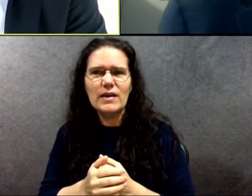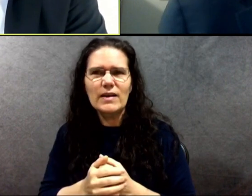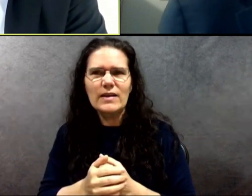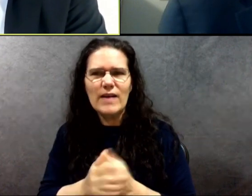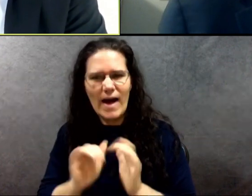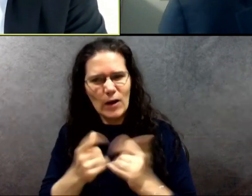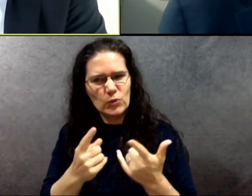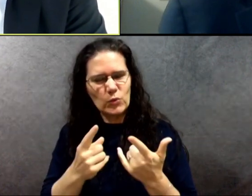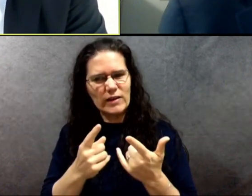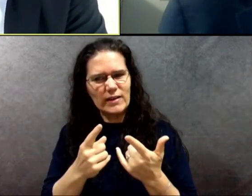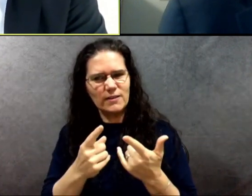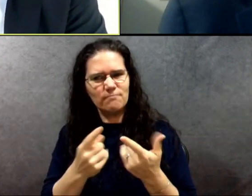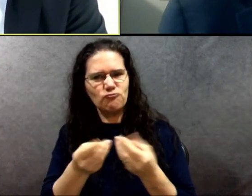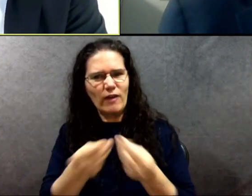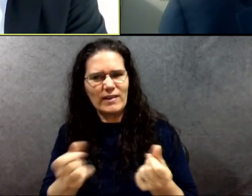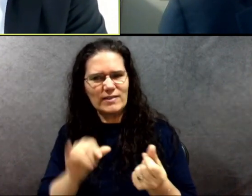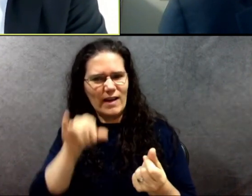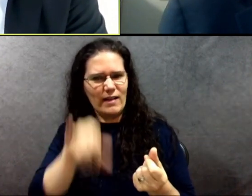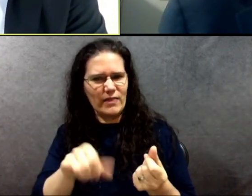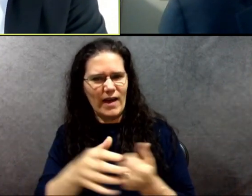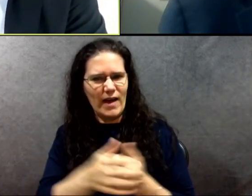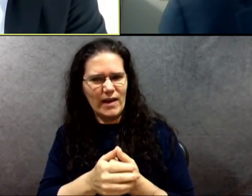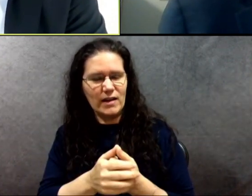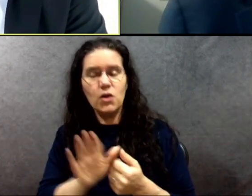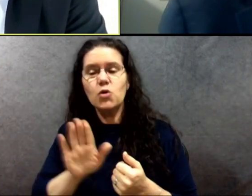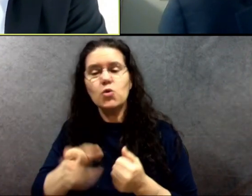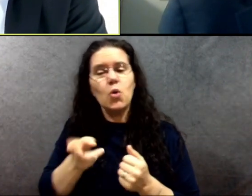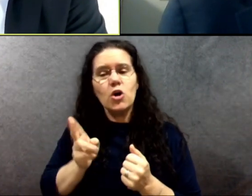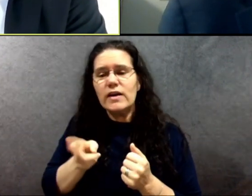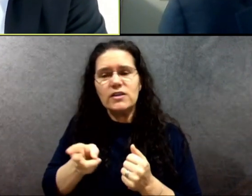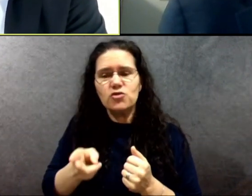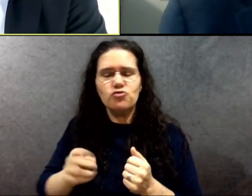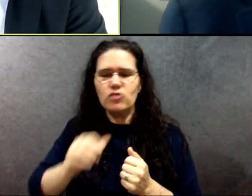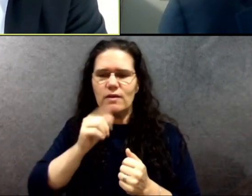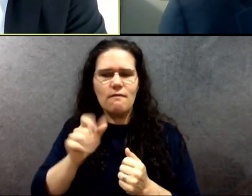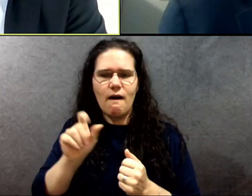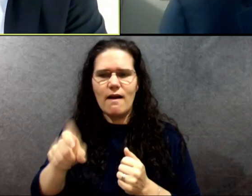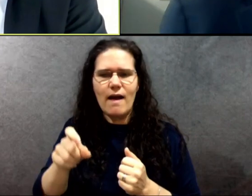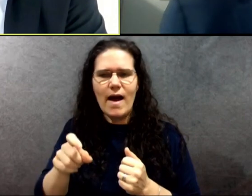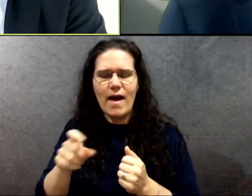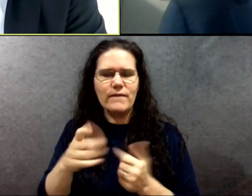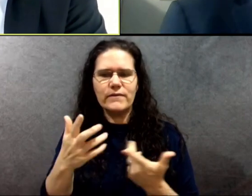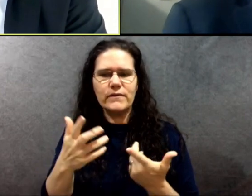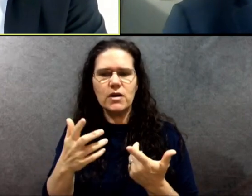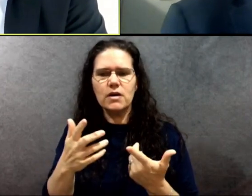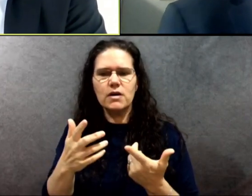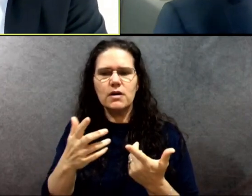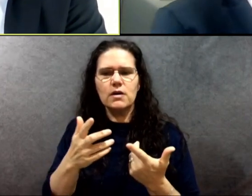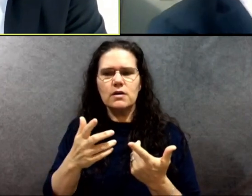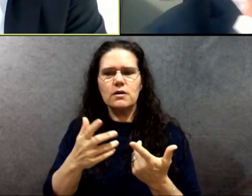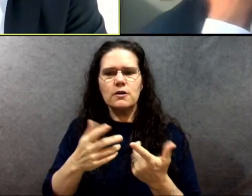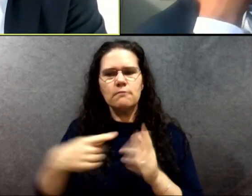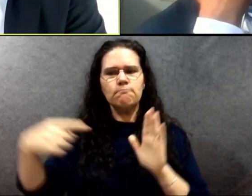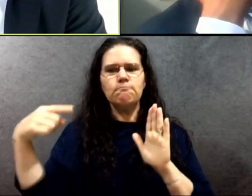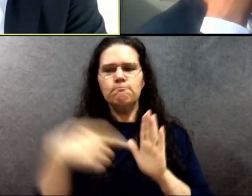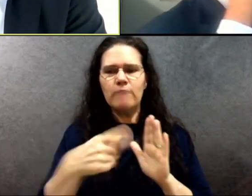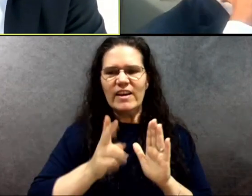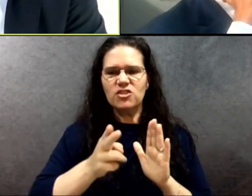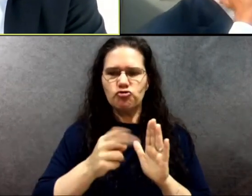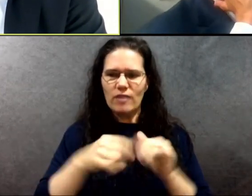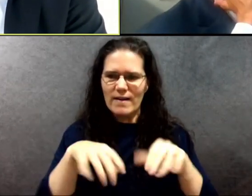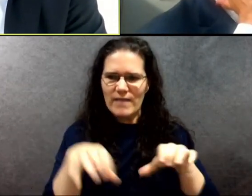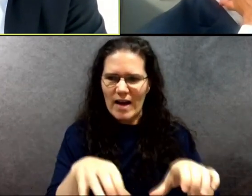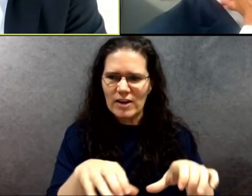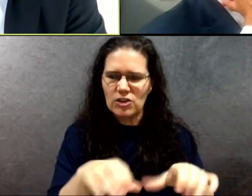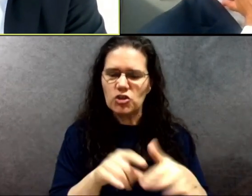only go by what you just shared. Um, but I think people say your words are pretty weighty. Uh, so your record is one thing, but your